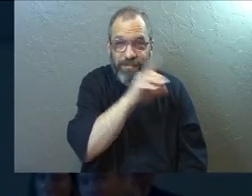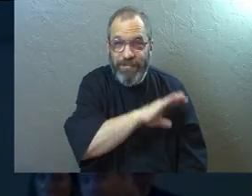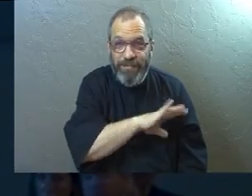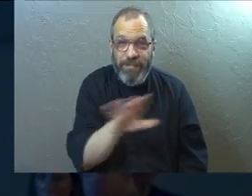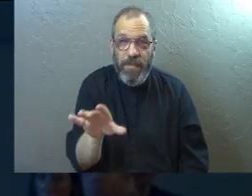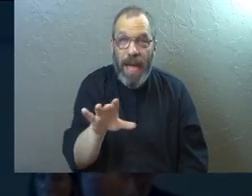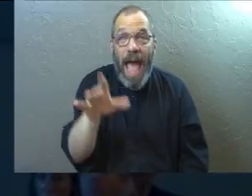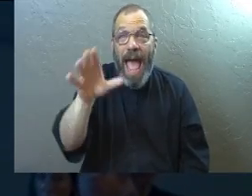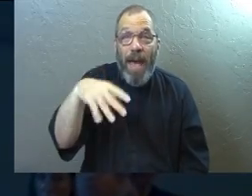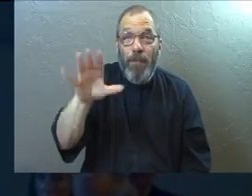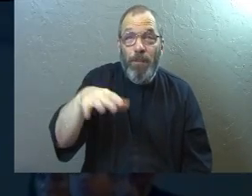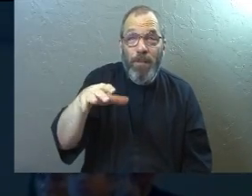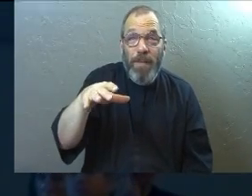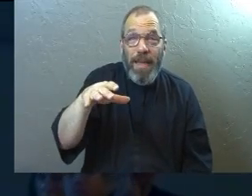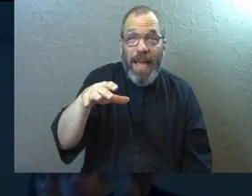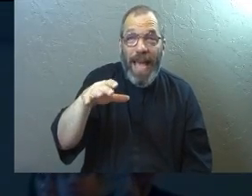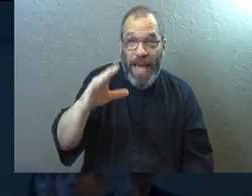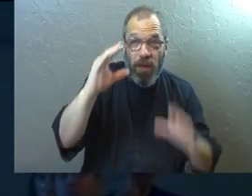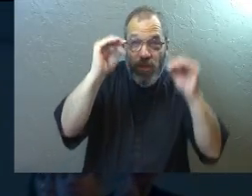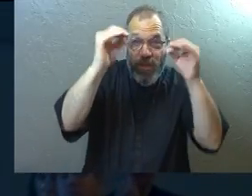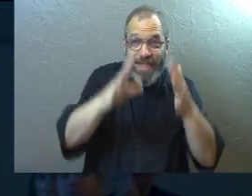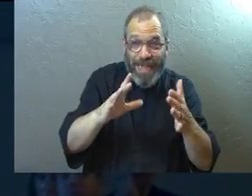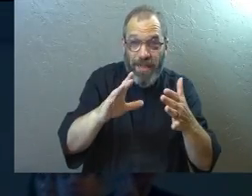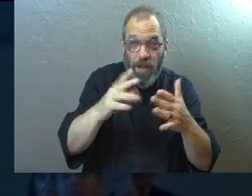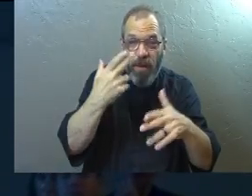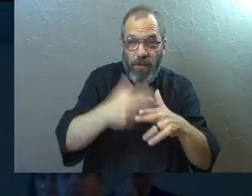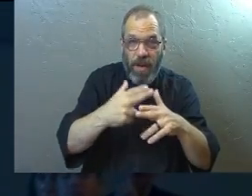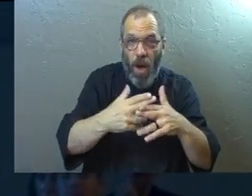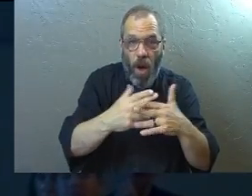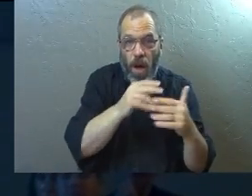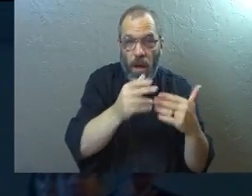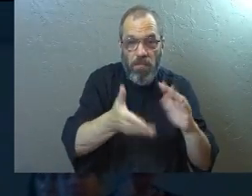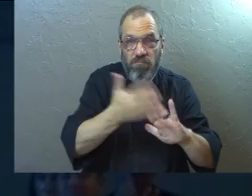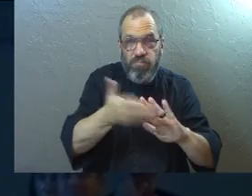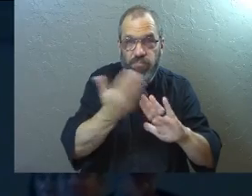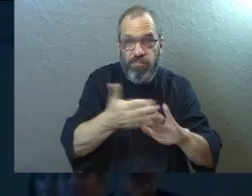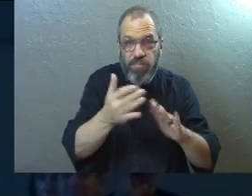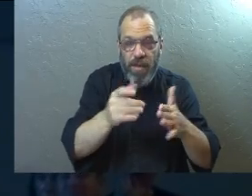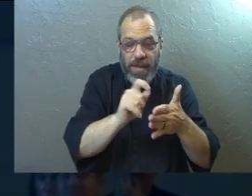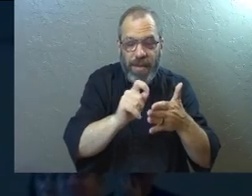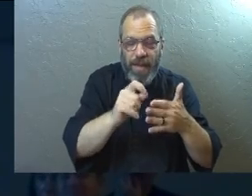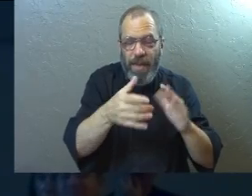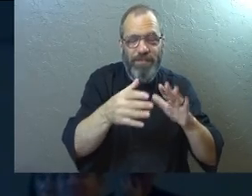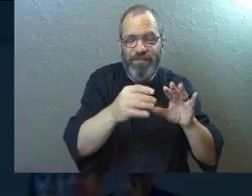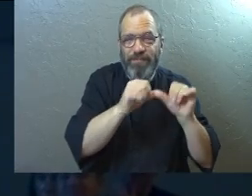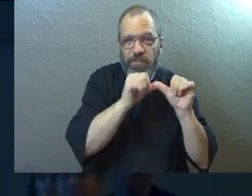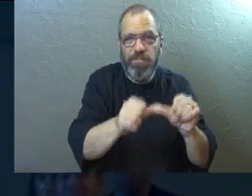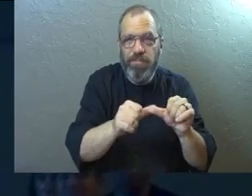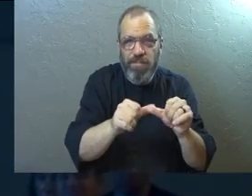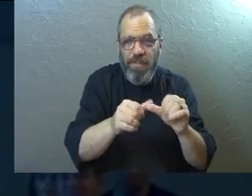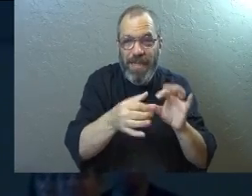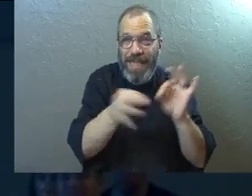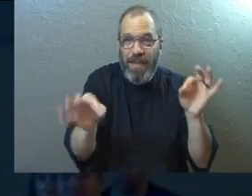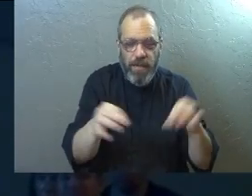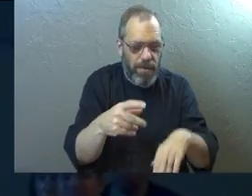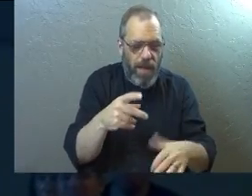How many ever got voted down by your teacher for run-on sentences? Paul doesn't care.